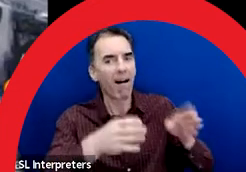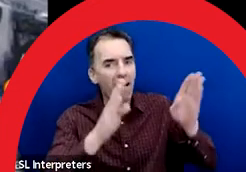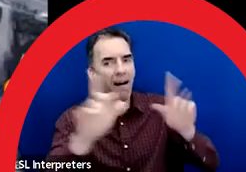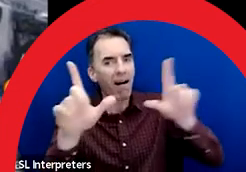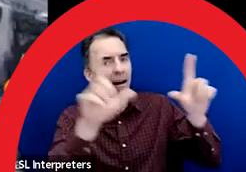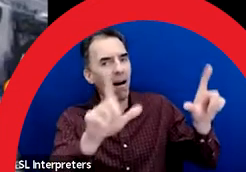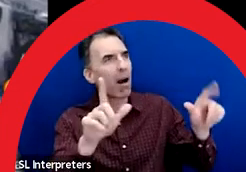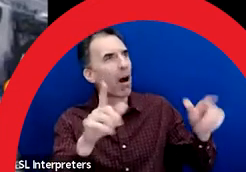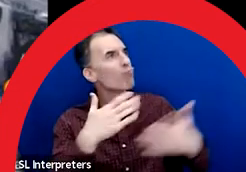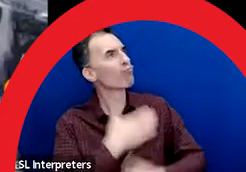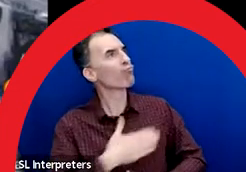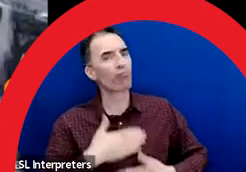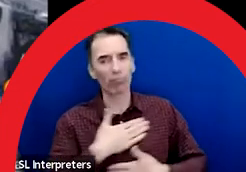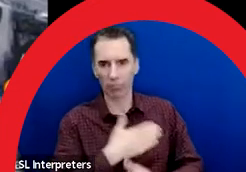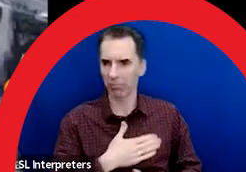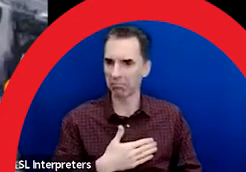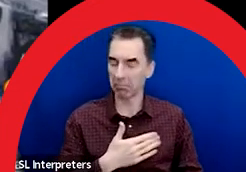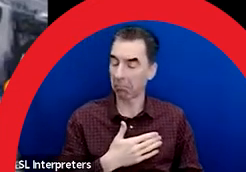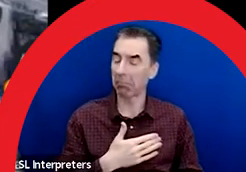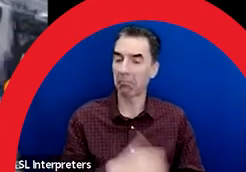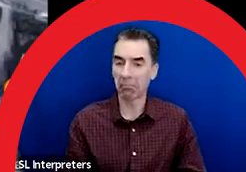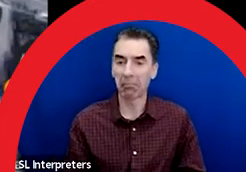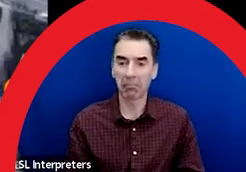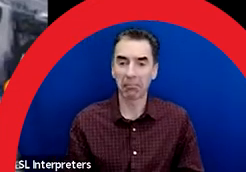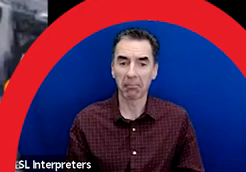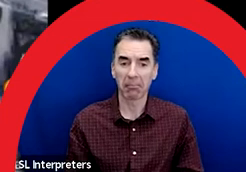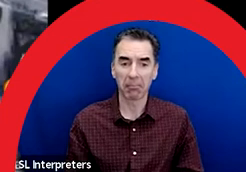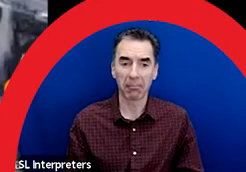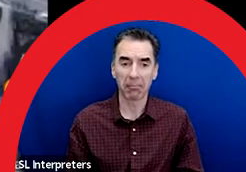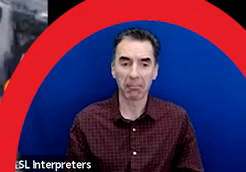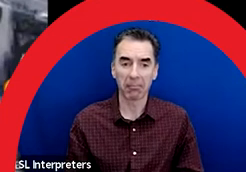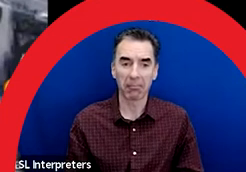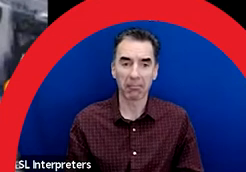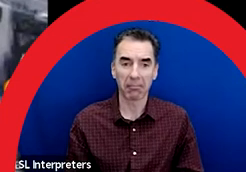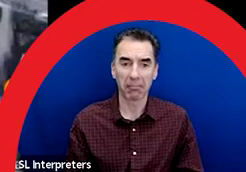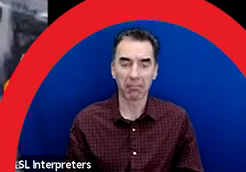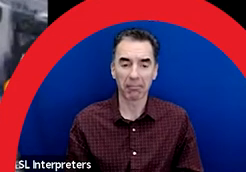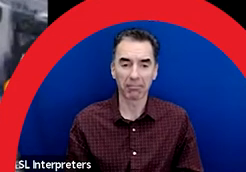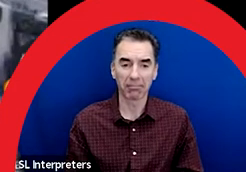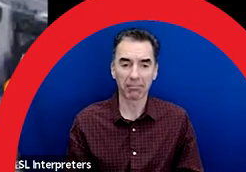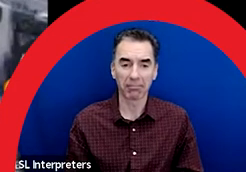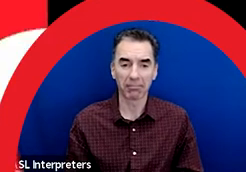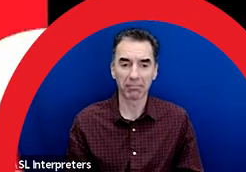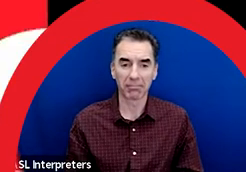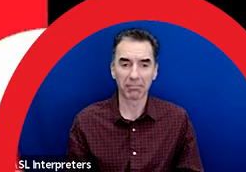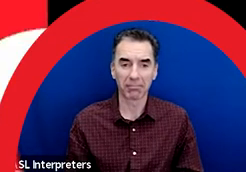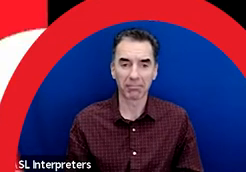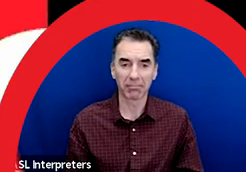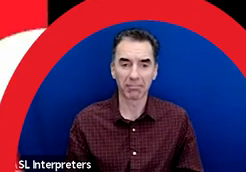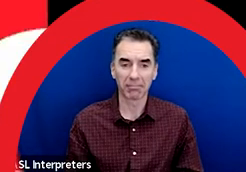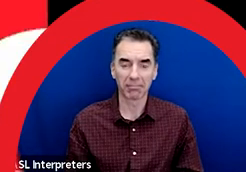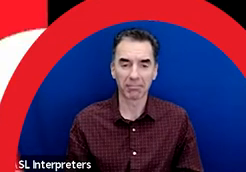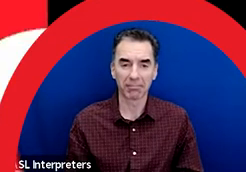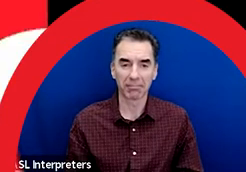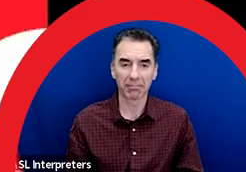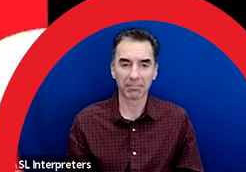enjoy Next slide.